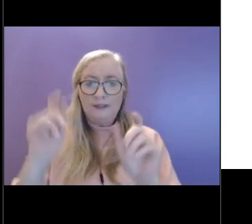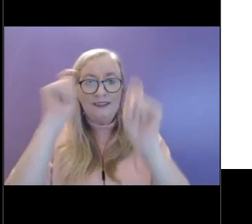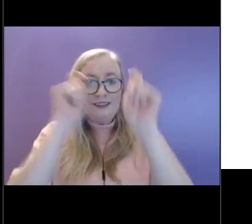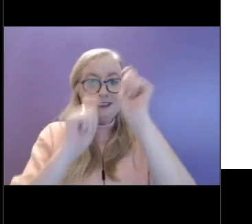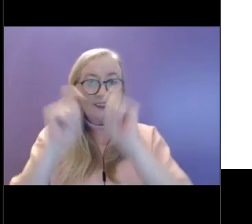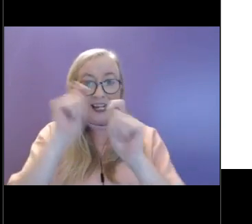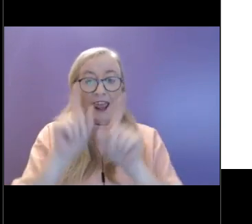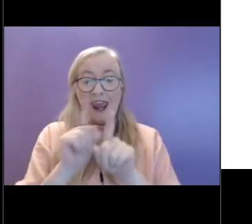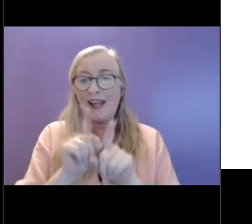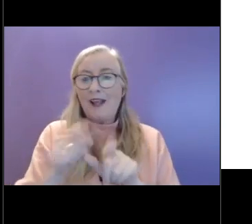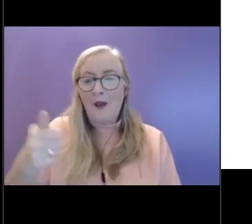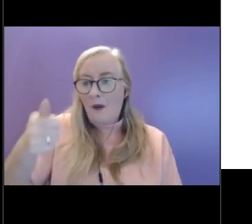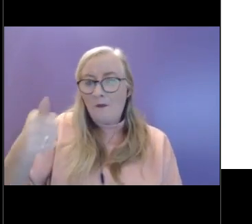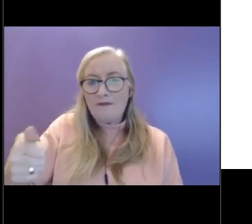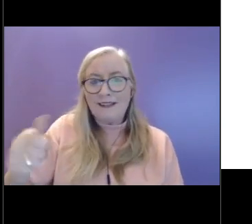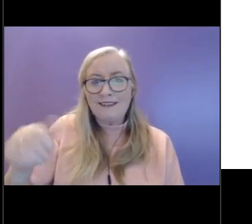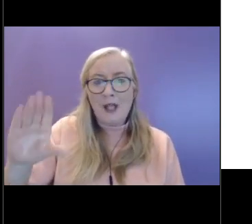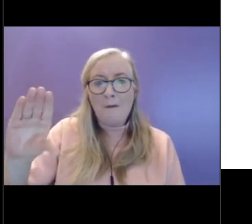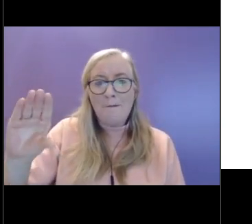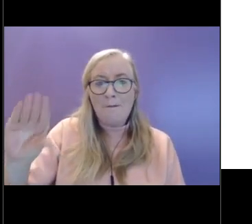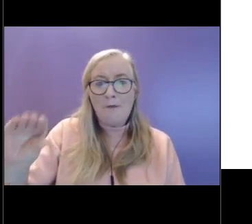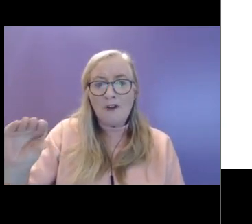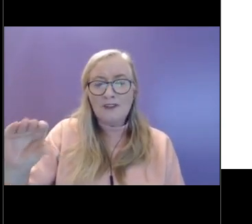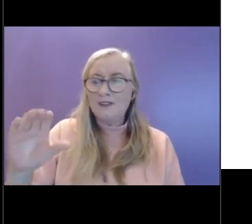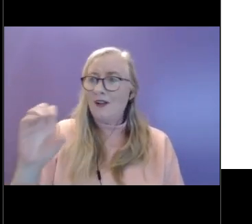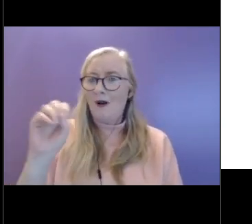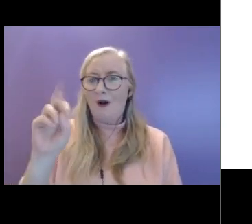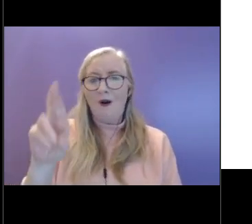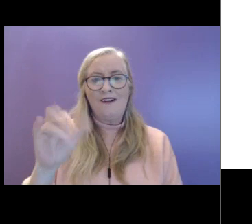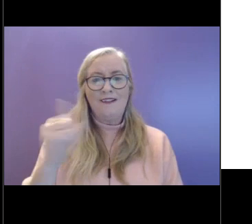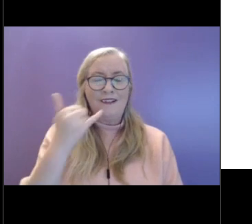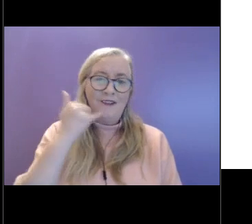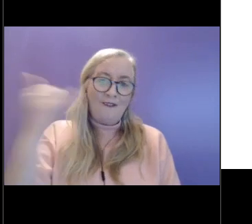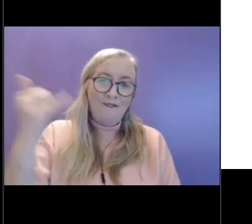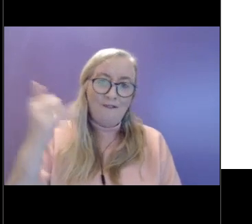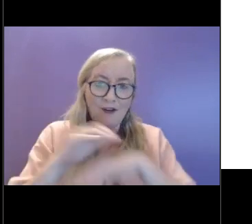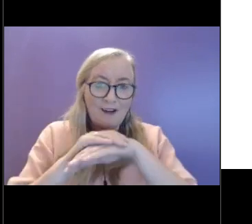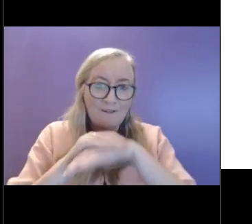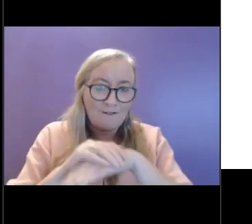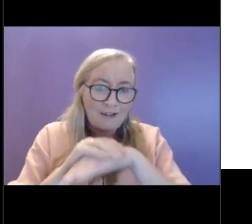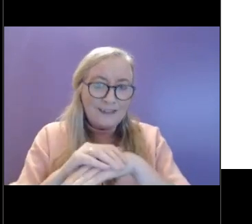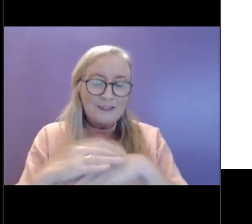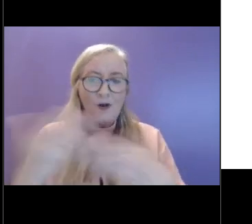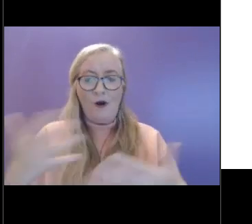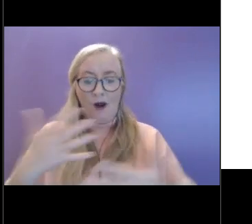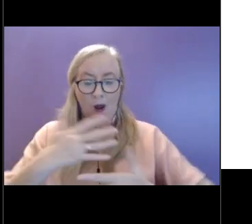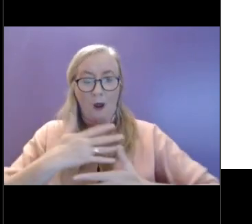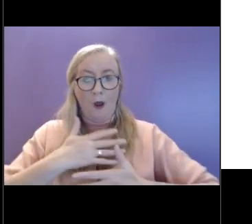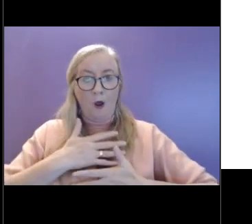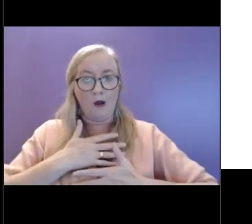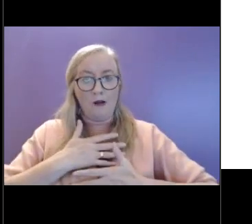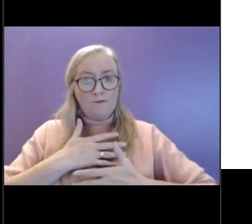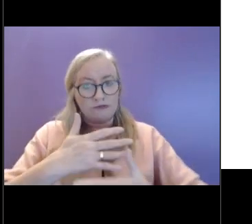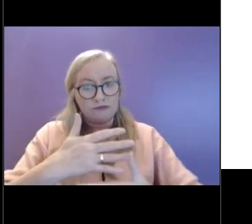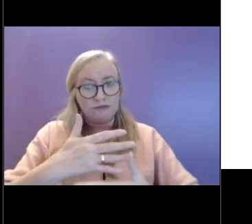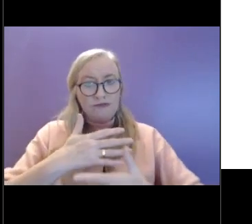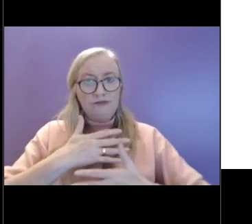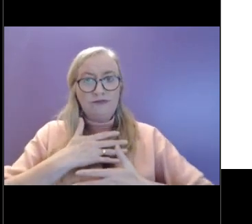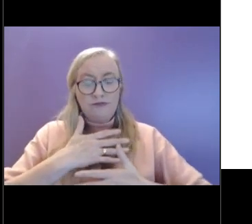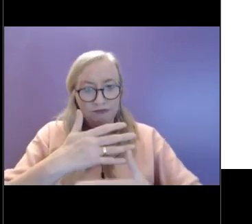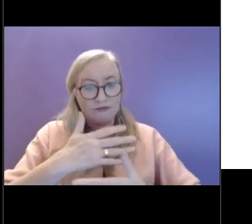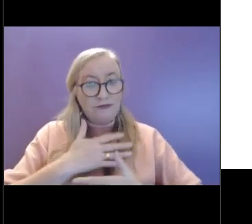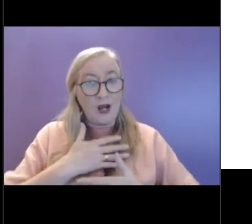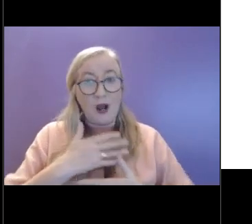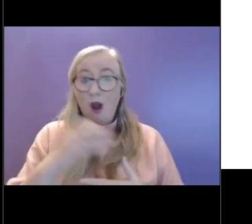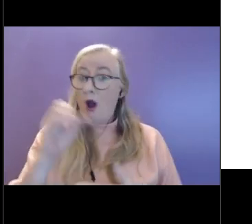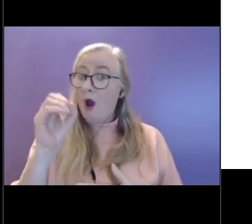pause for a bit and lift the phone to a friend or, you know, do some breathing exercises or maybe even just,